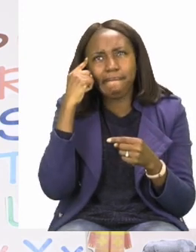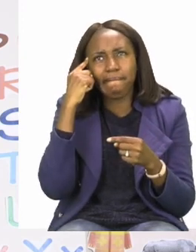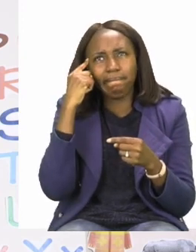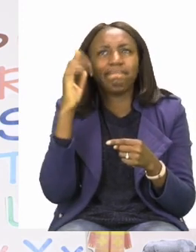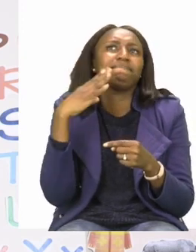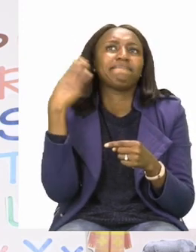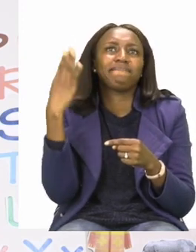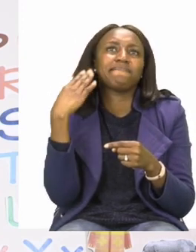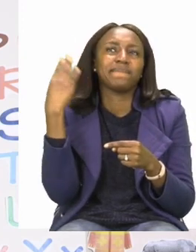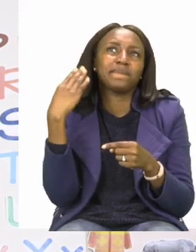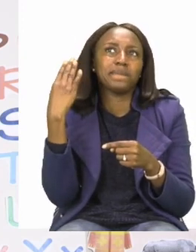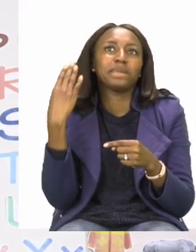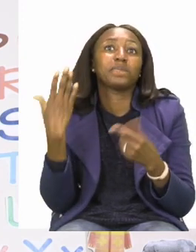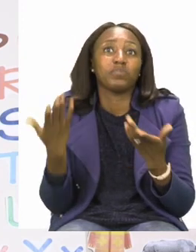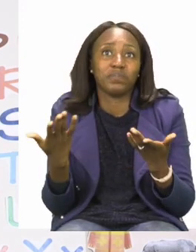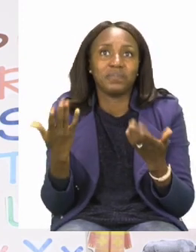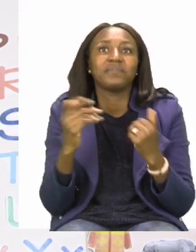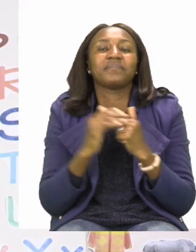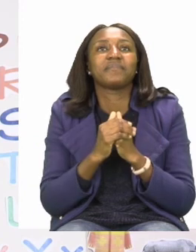it will sink.